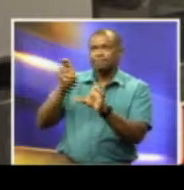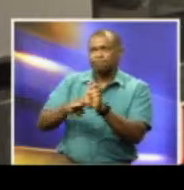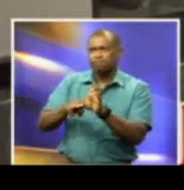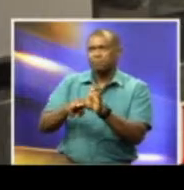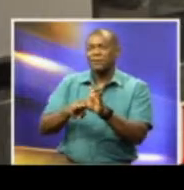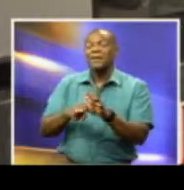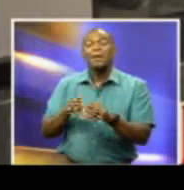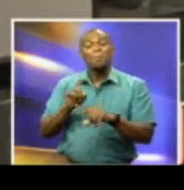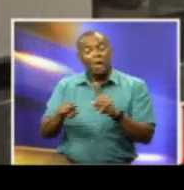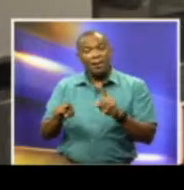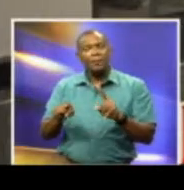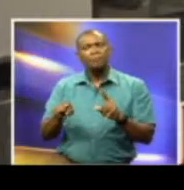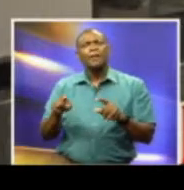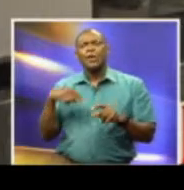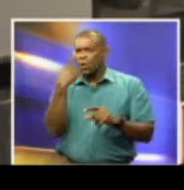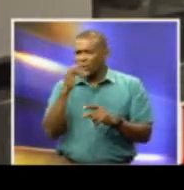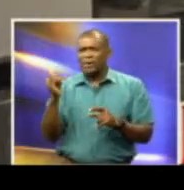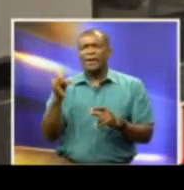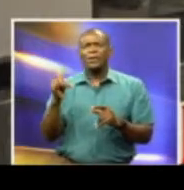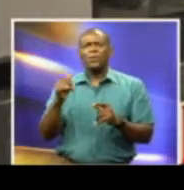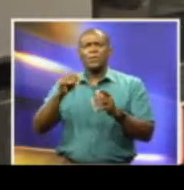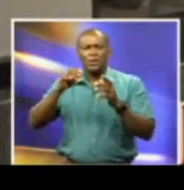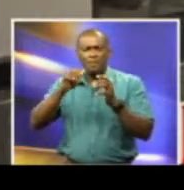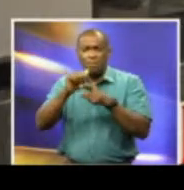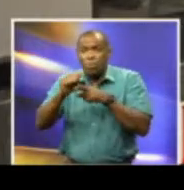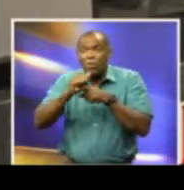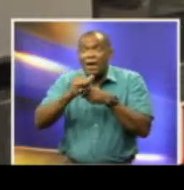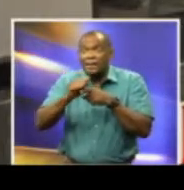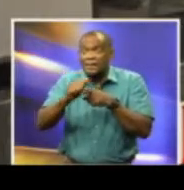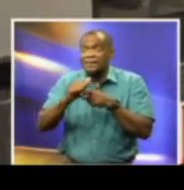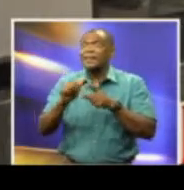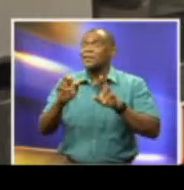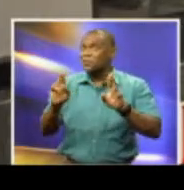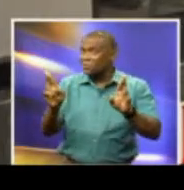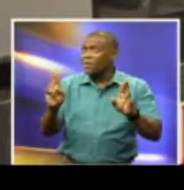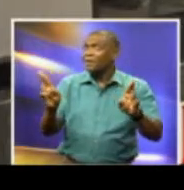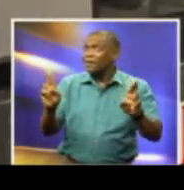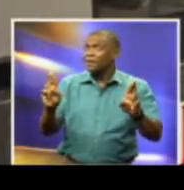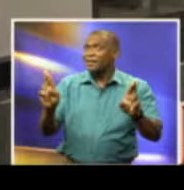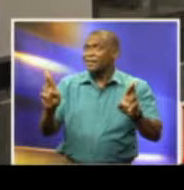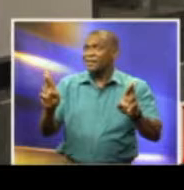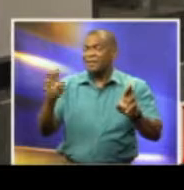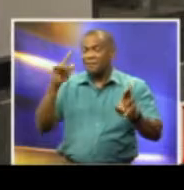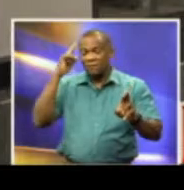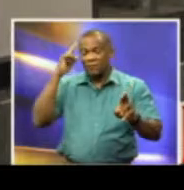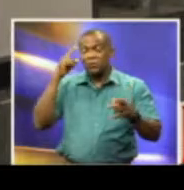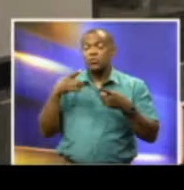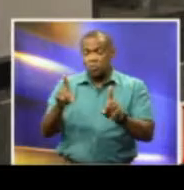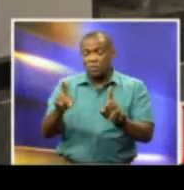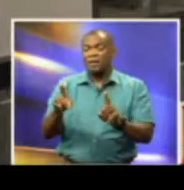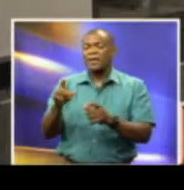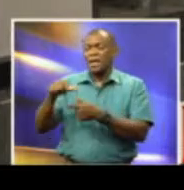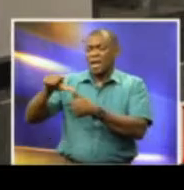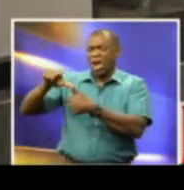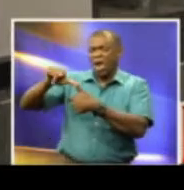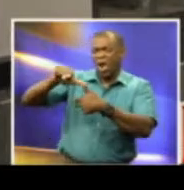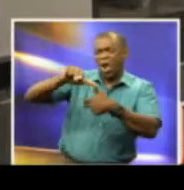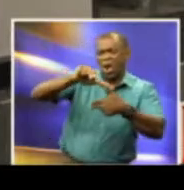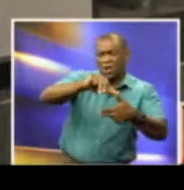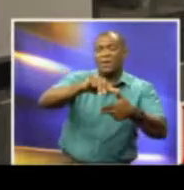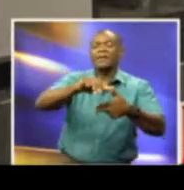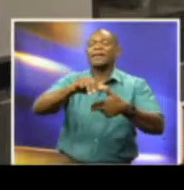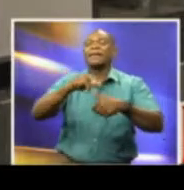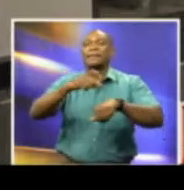dress rehearsal for Trinidad and Tobago in a very active and ongoing Atlantic hurricane season. Just to let you in on information,